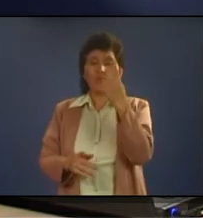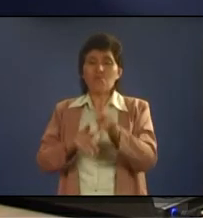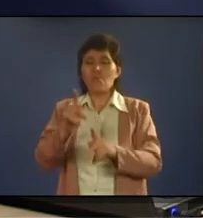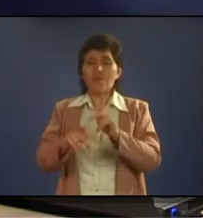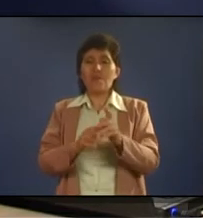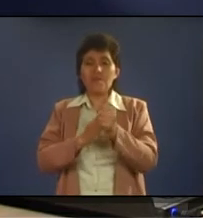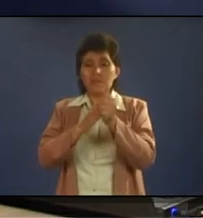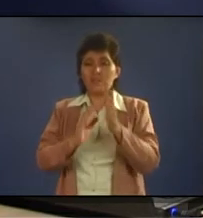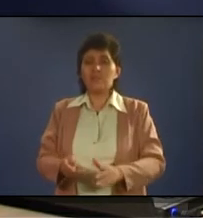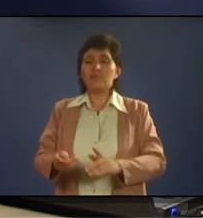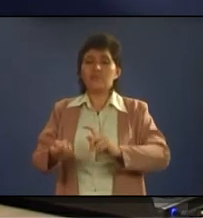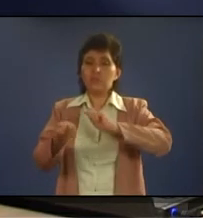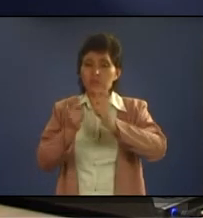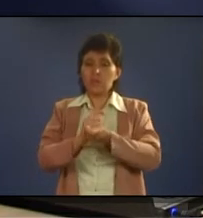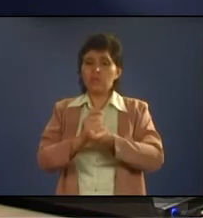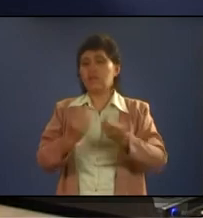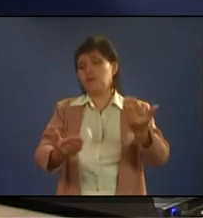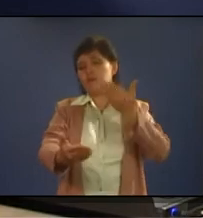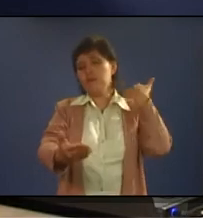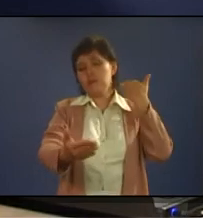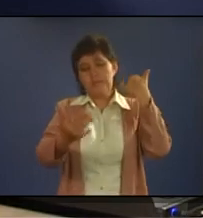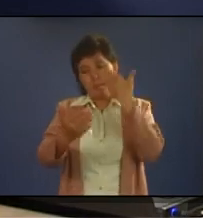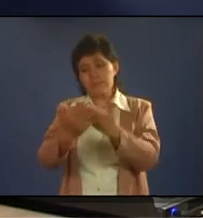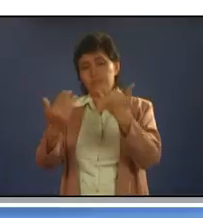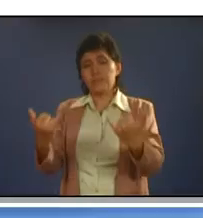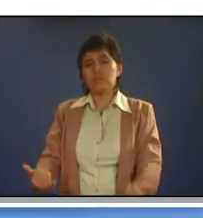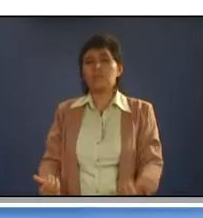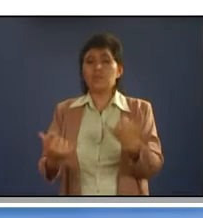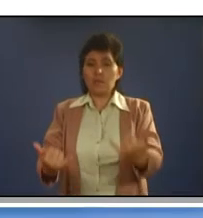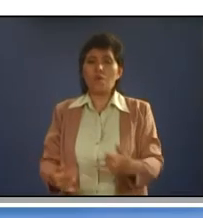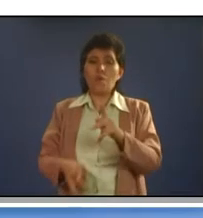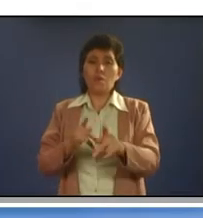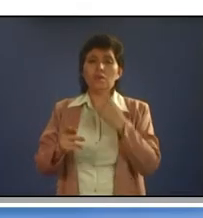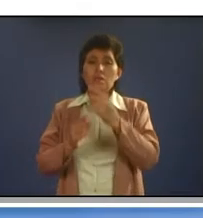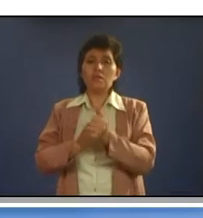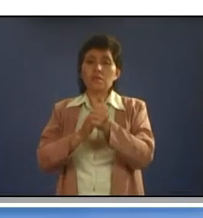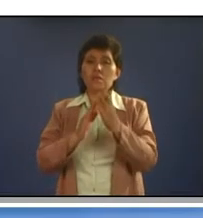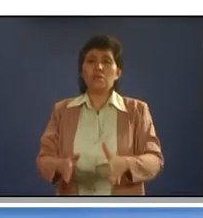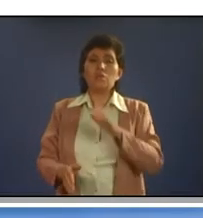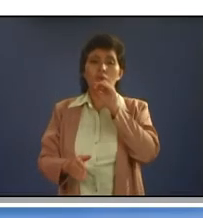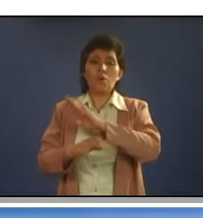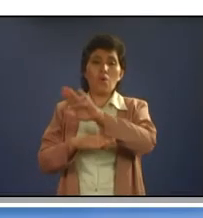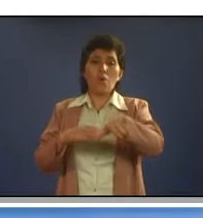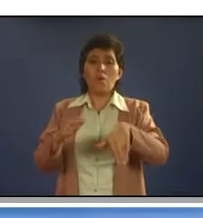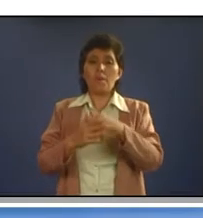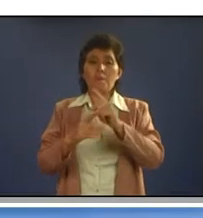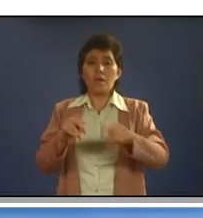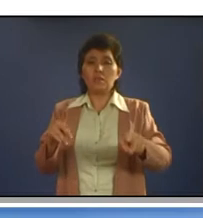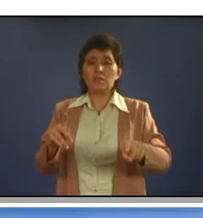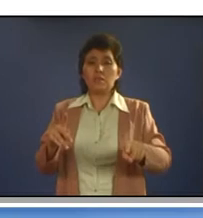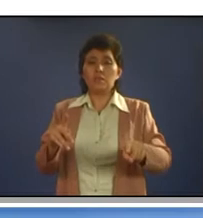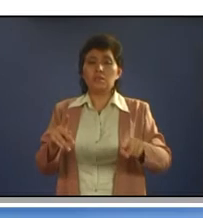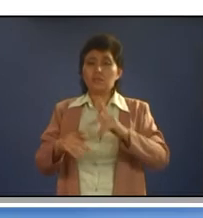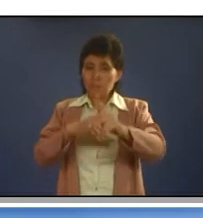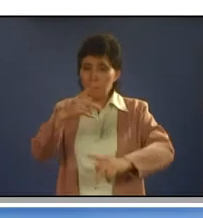leadership has changed from the past to present right now people say leadership is not all and but leadership